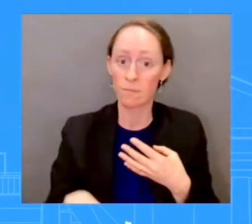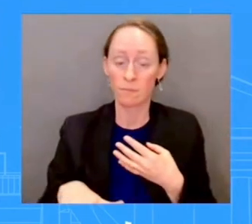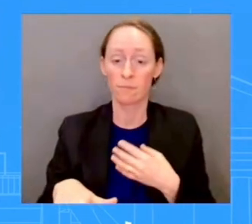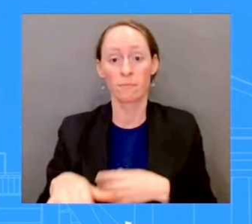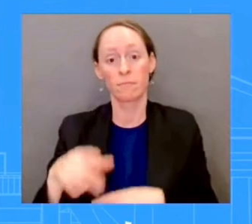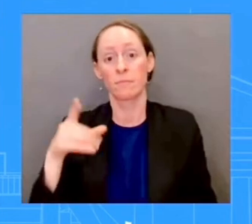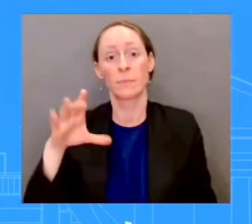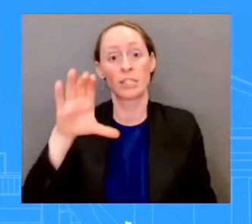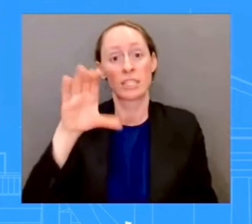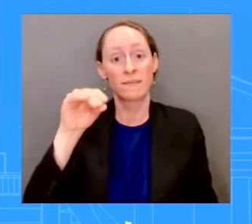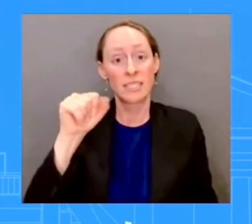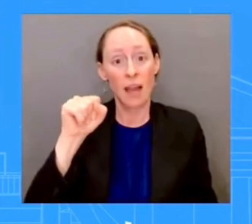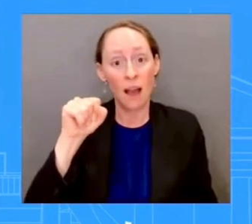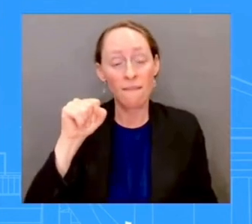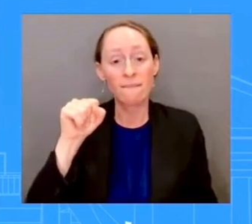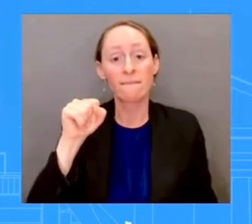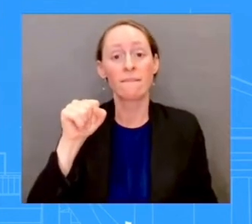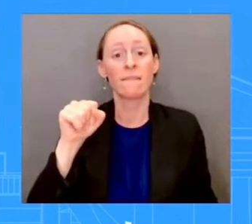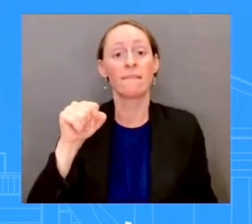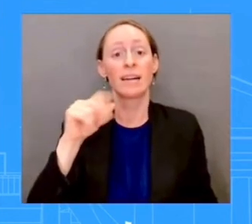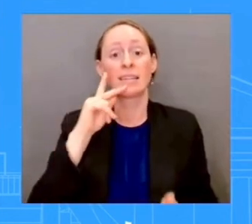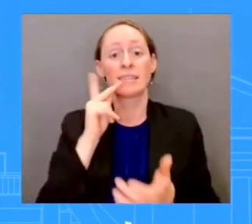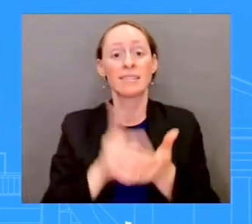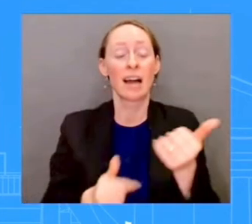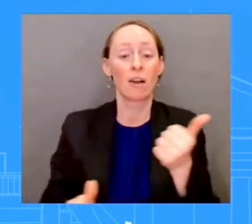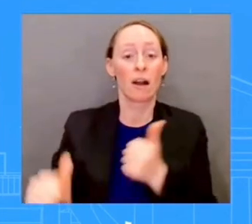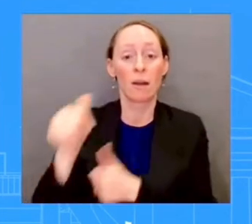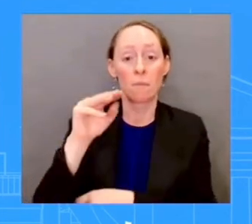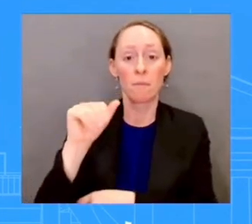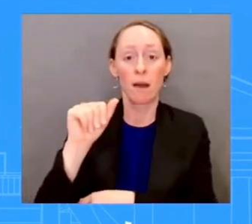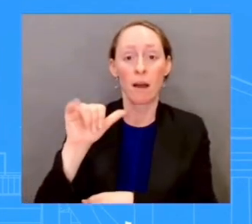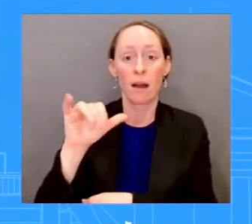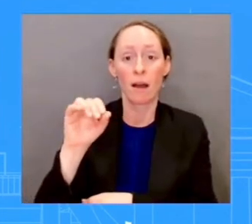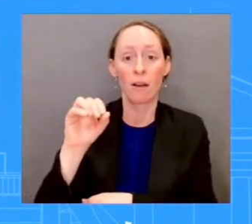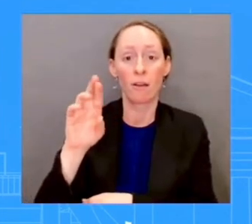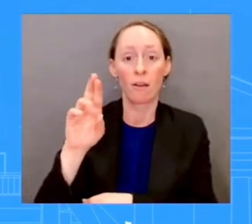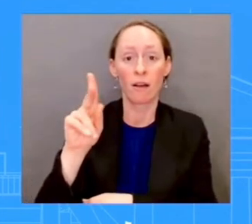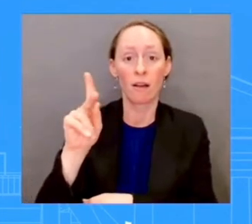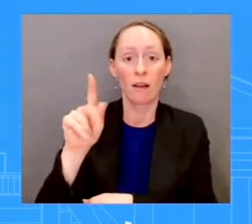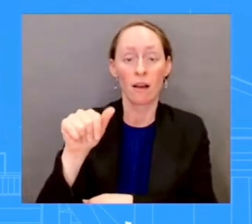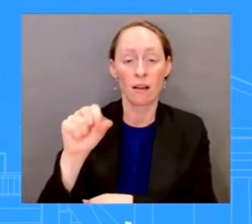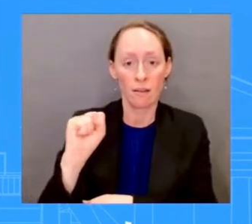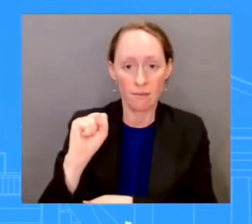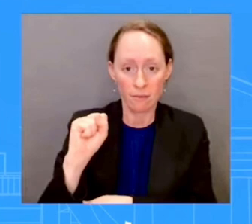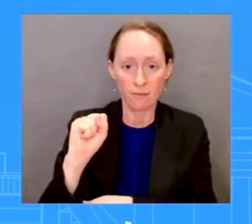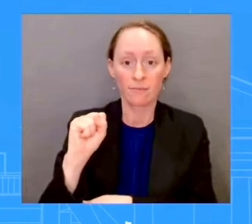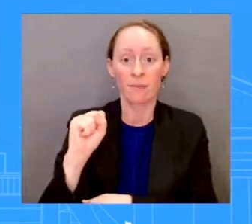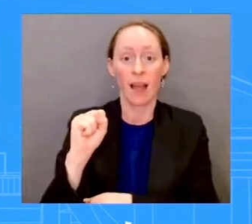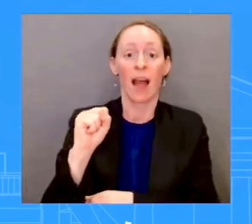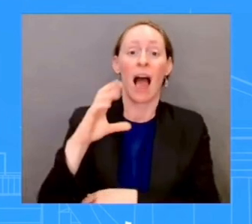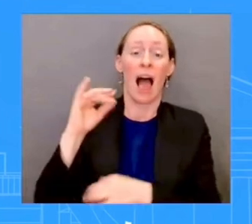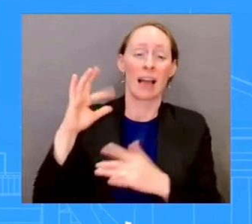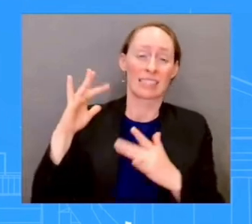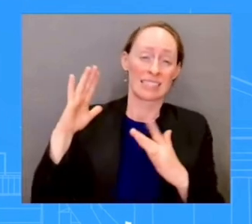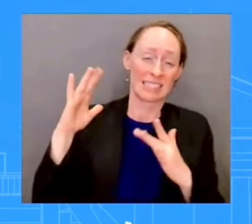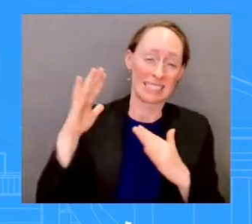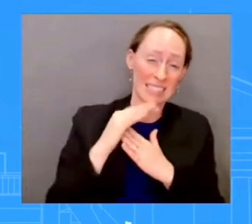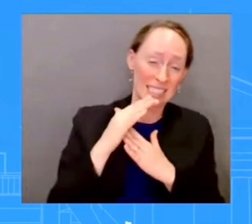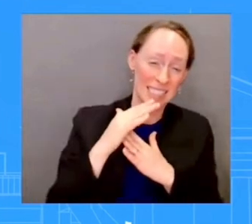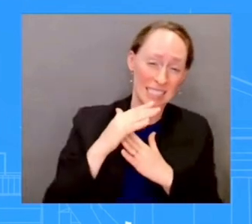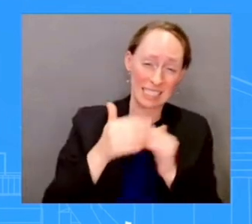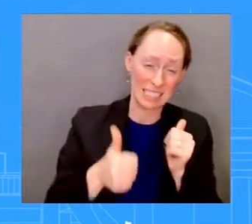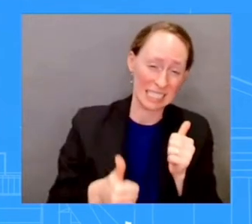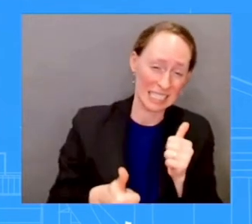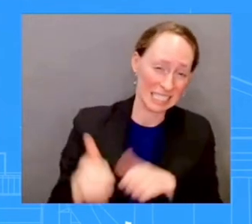of his very high-level senior staff participated in the meeting with the governor, which is, as you said, a very important meeting to have. He has